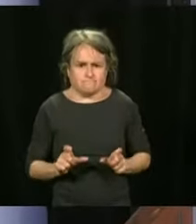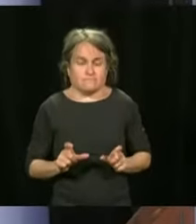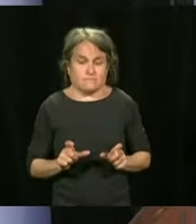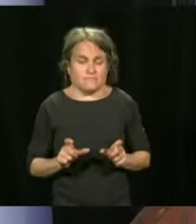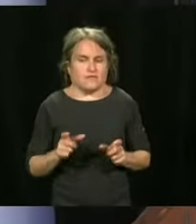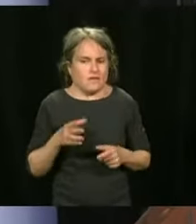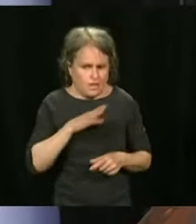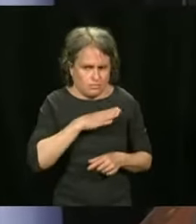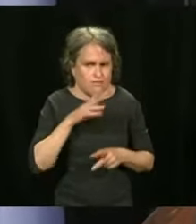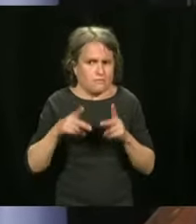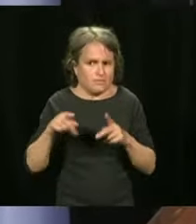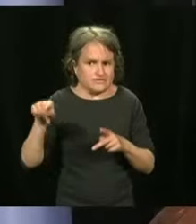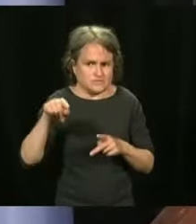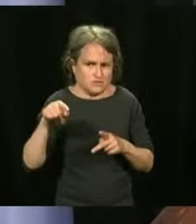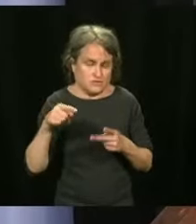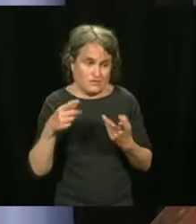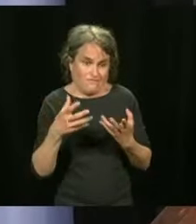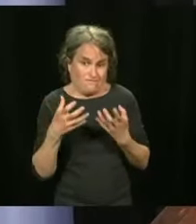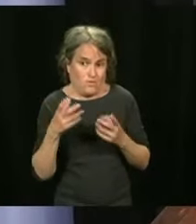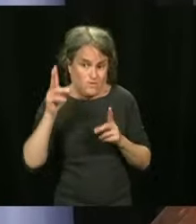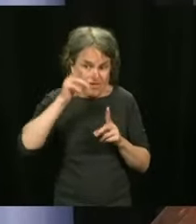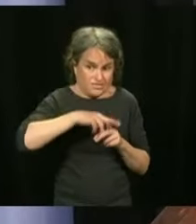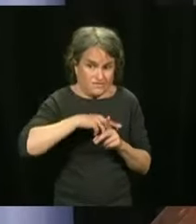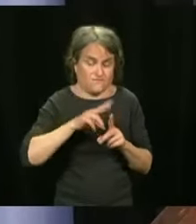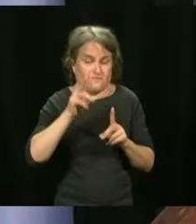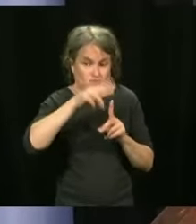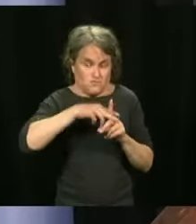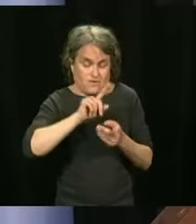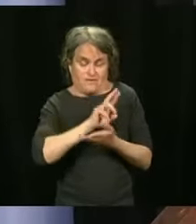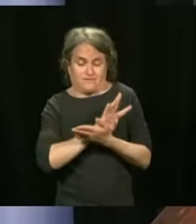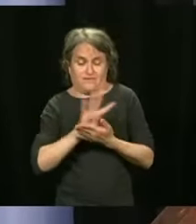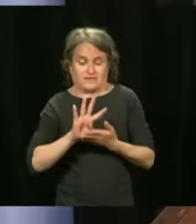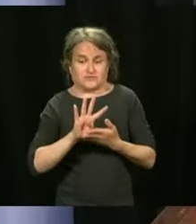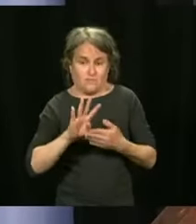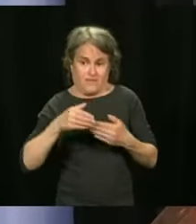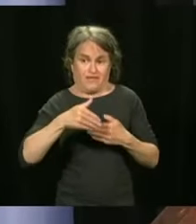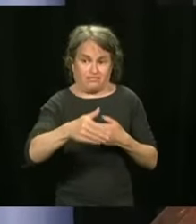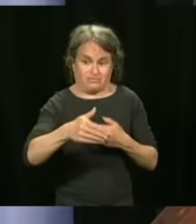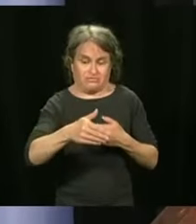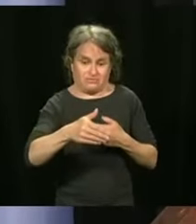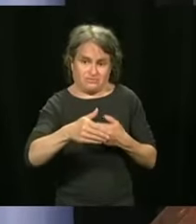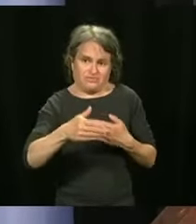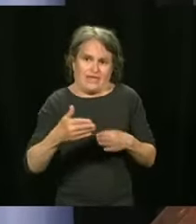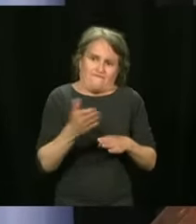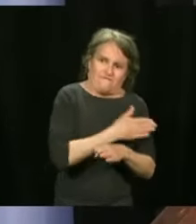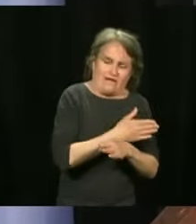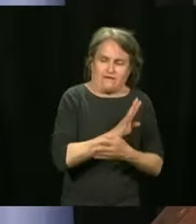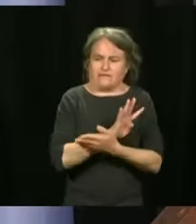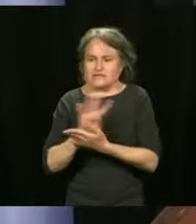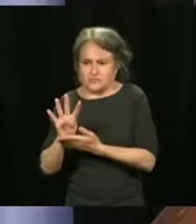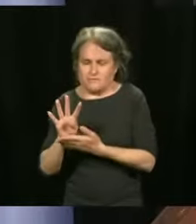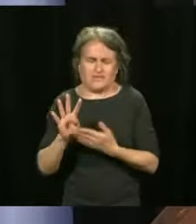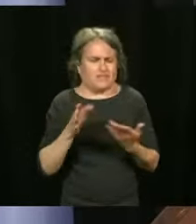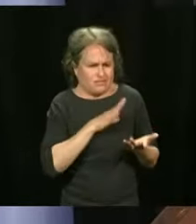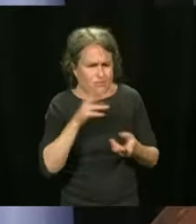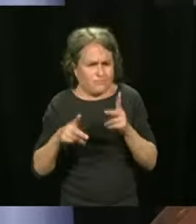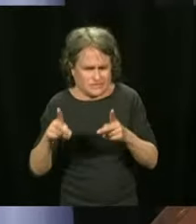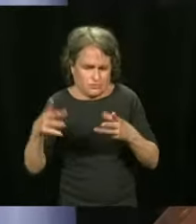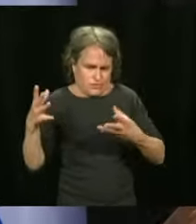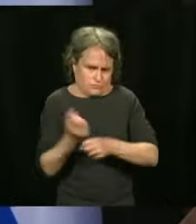to get it within four weeks, and others are still waiting. So is that settled, Mr. Dubé?